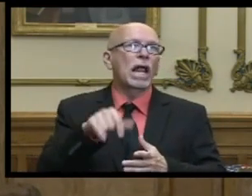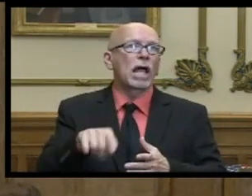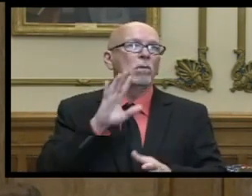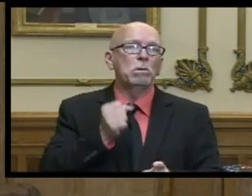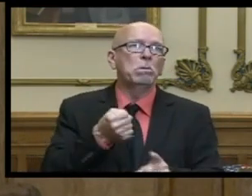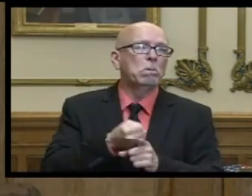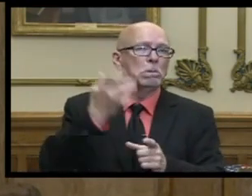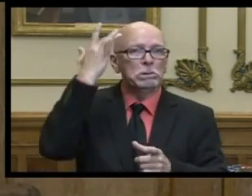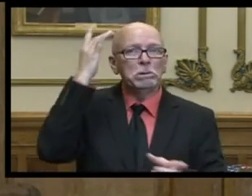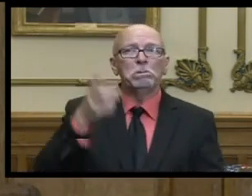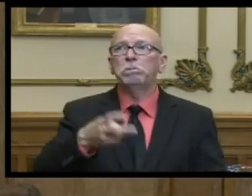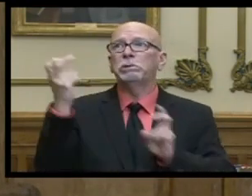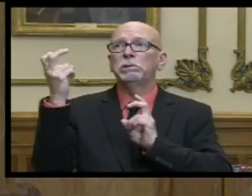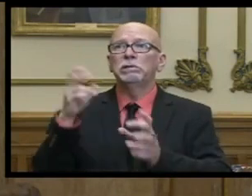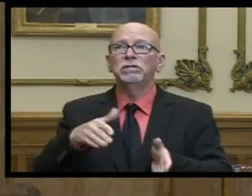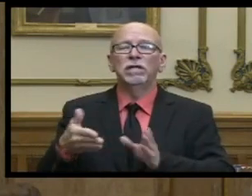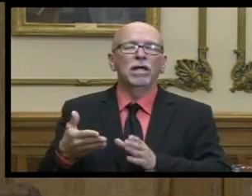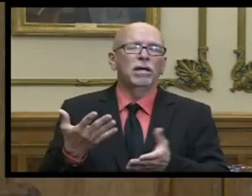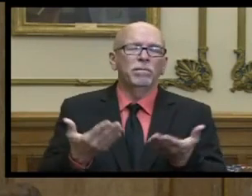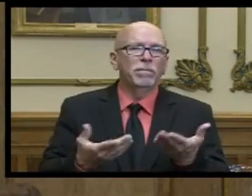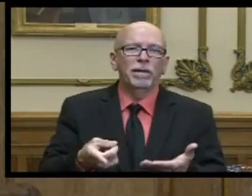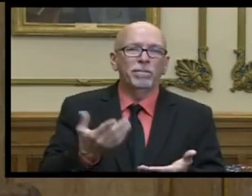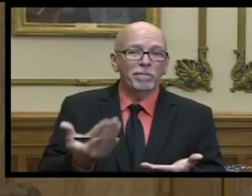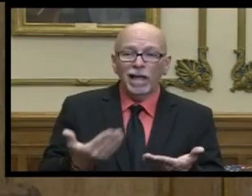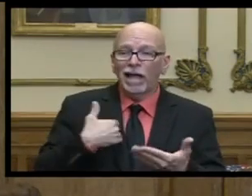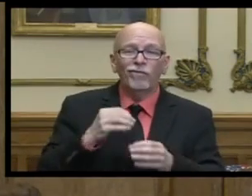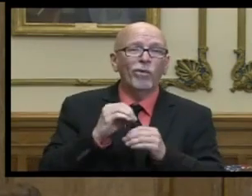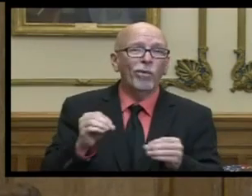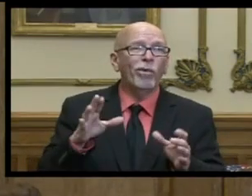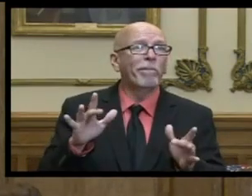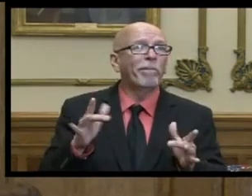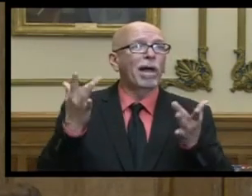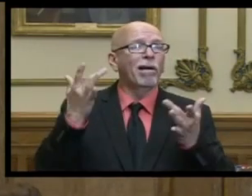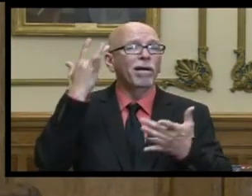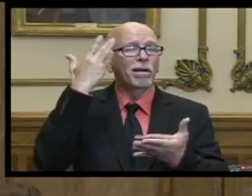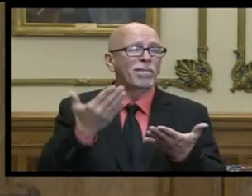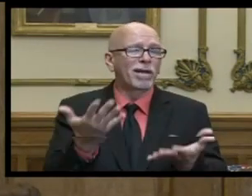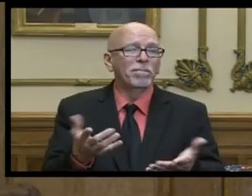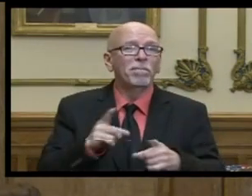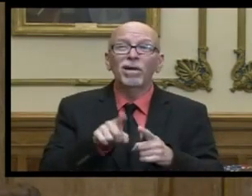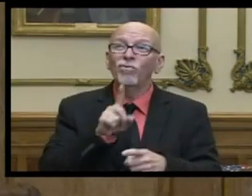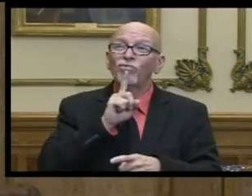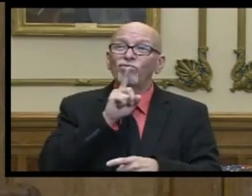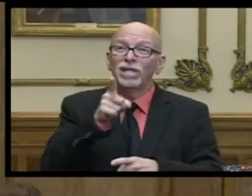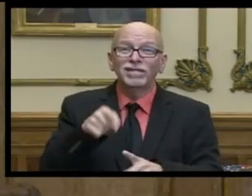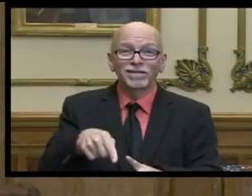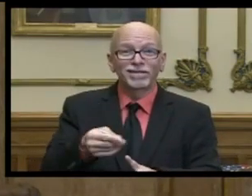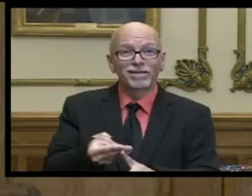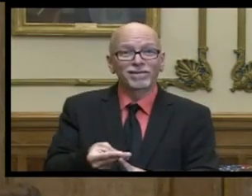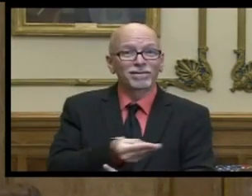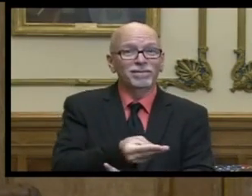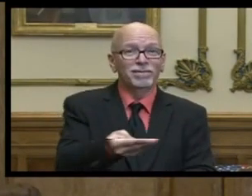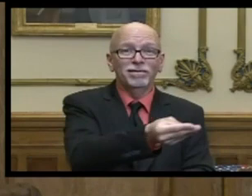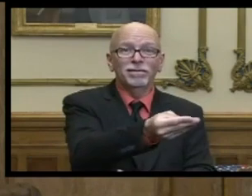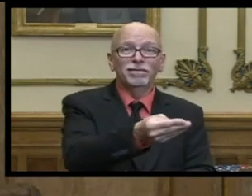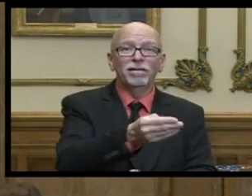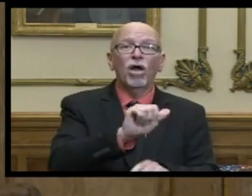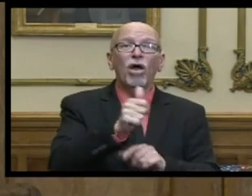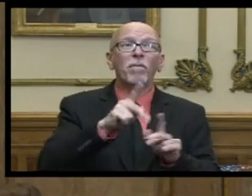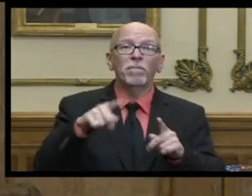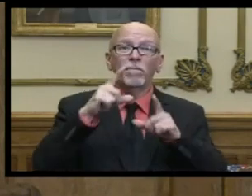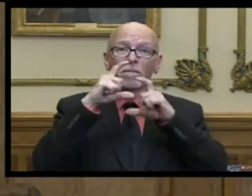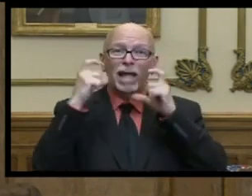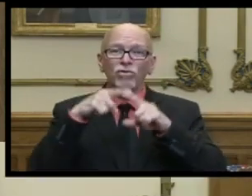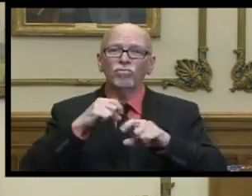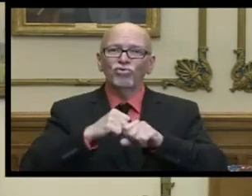overly sick from this and may have no to mild symptoms at times but realistically it is the other individuals that you're wearing that mask to